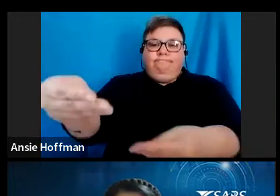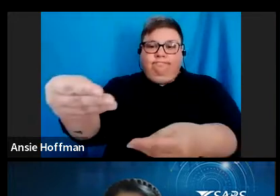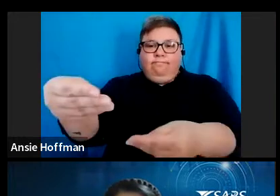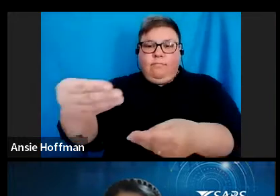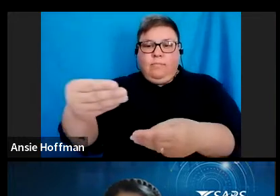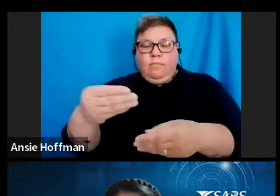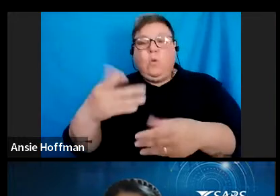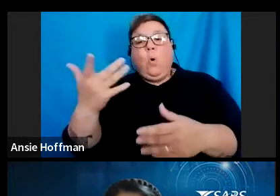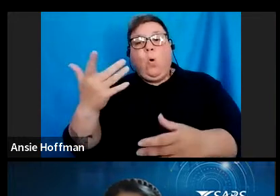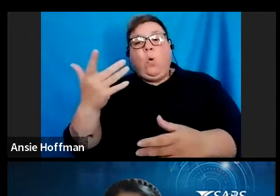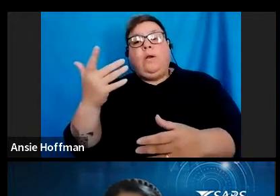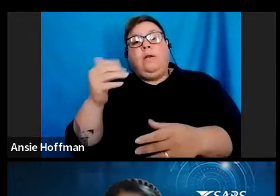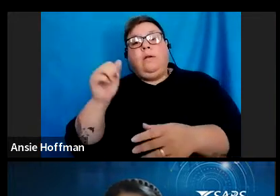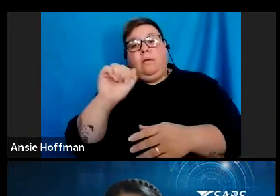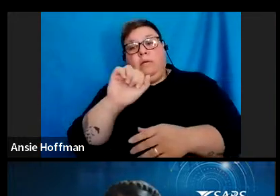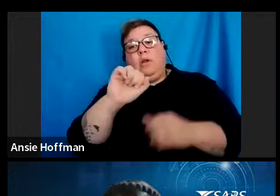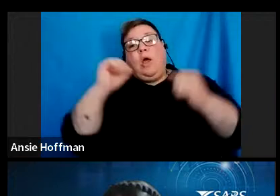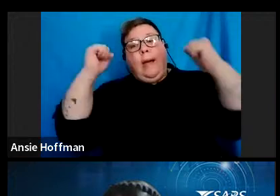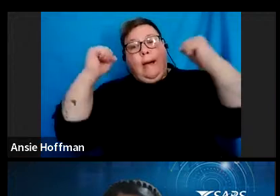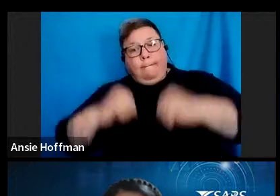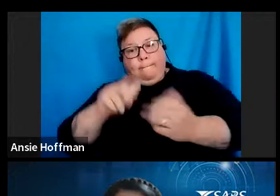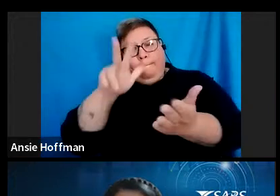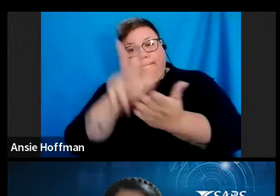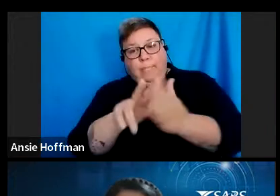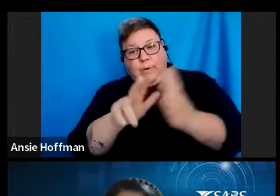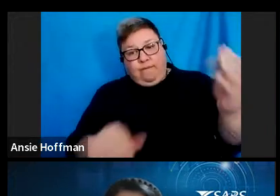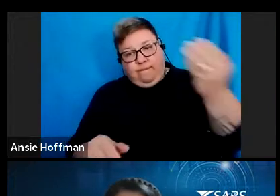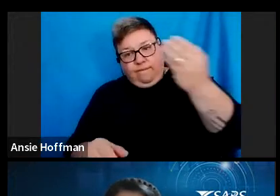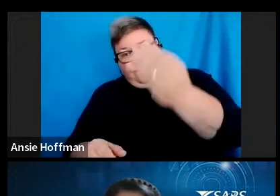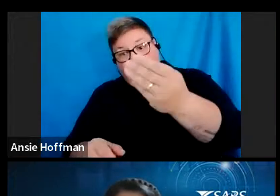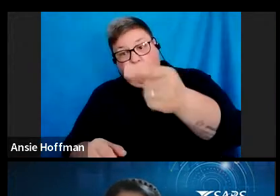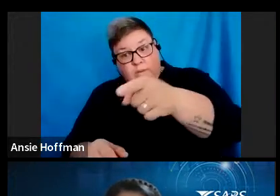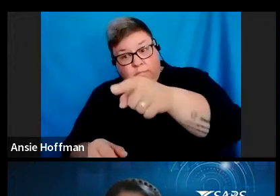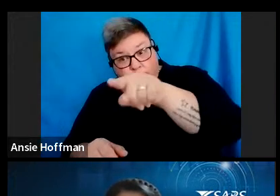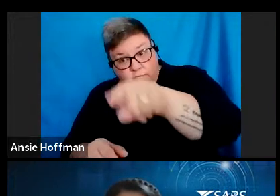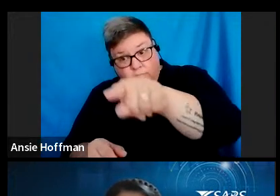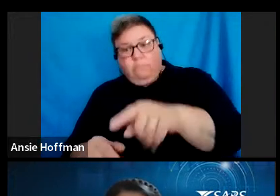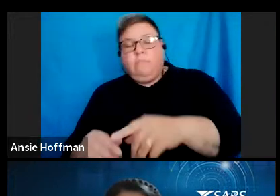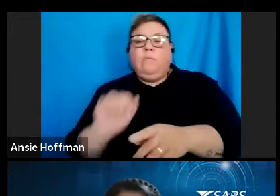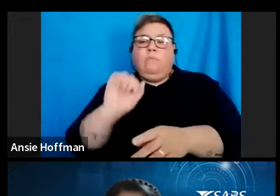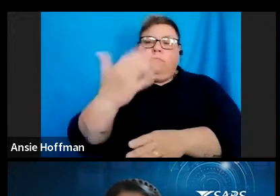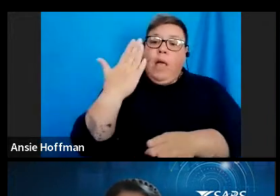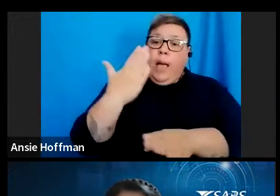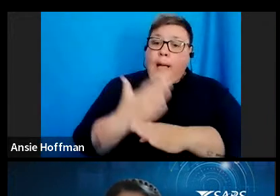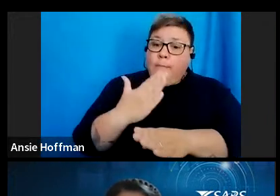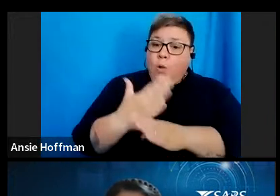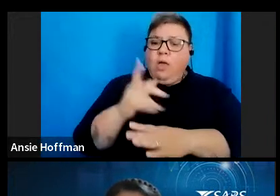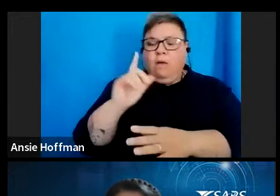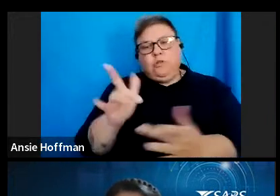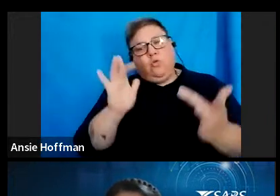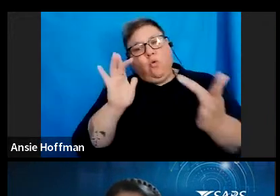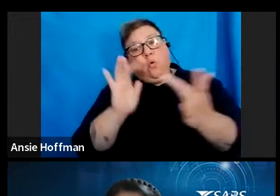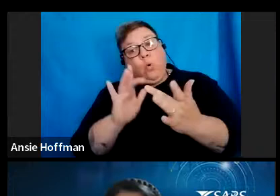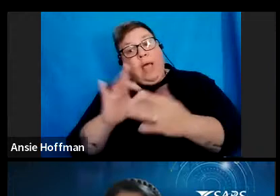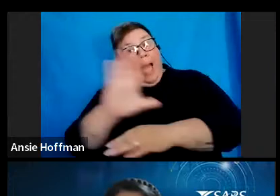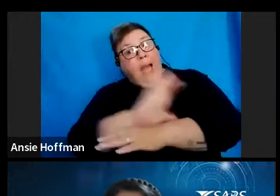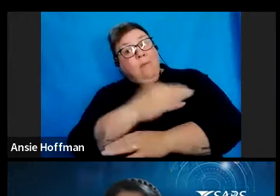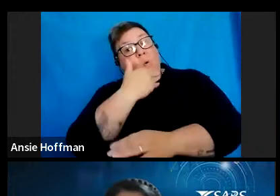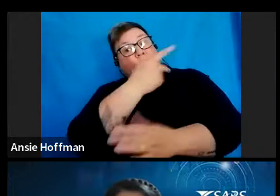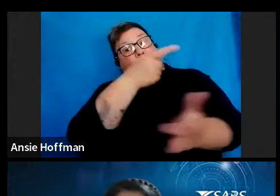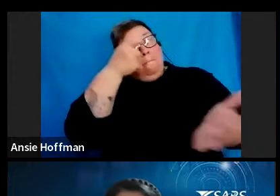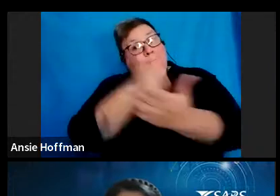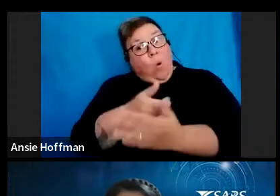circumstances may approve. Unfortunately, in this case, the employer must contact the company that bought the previous company